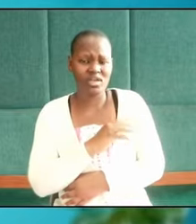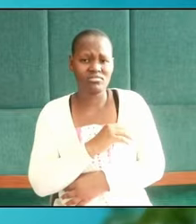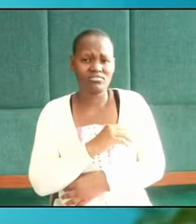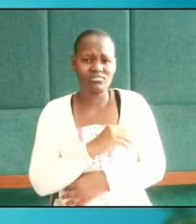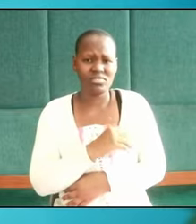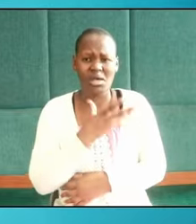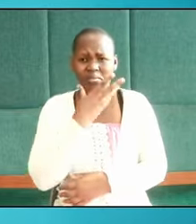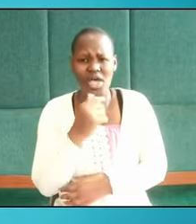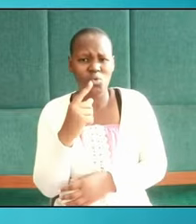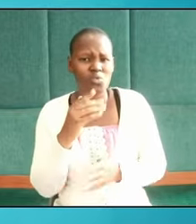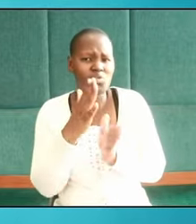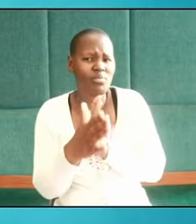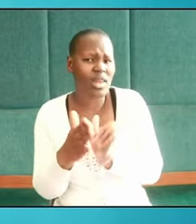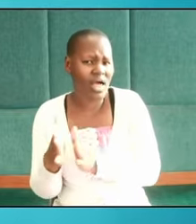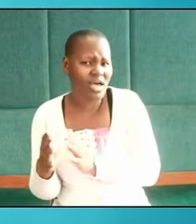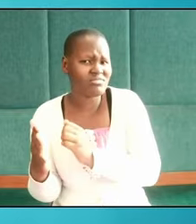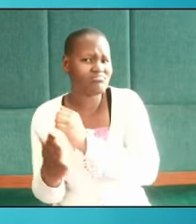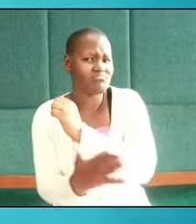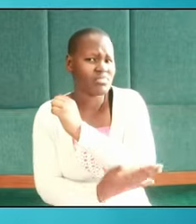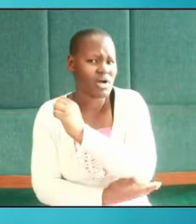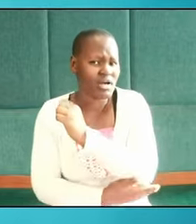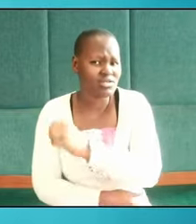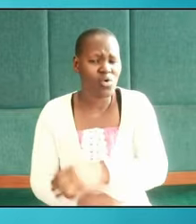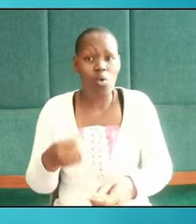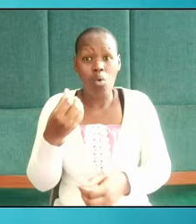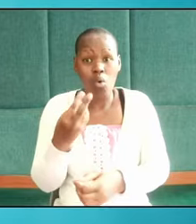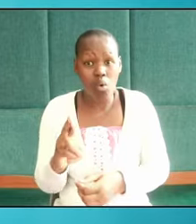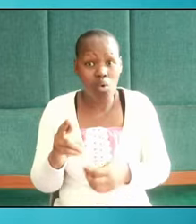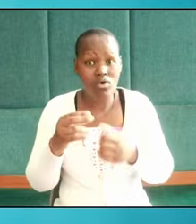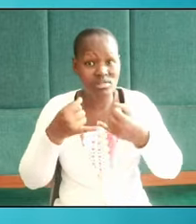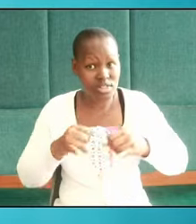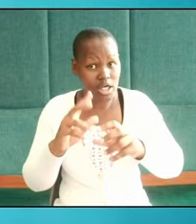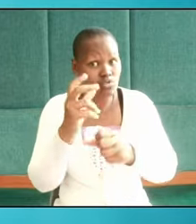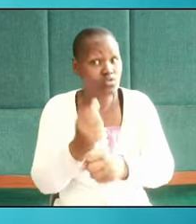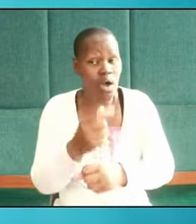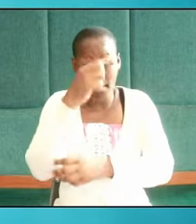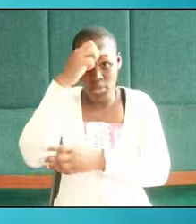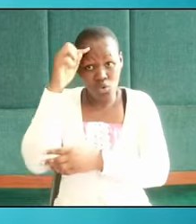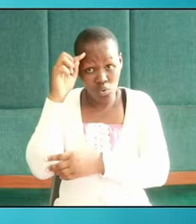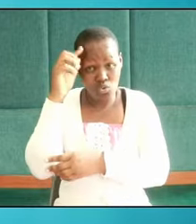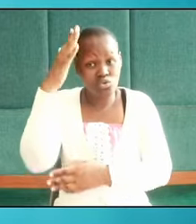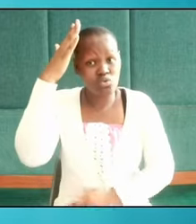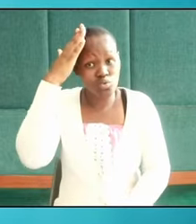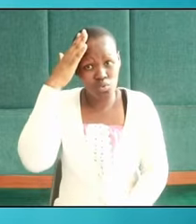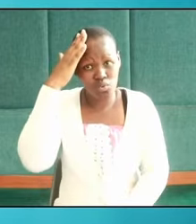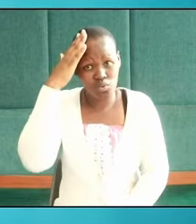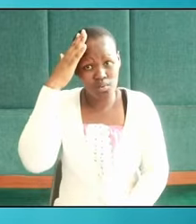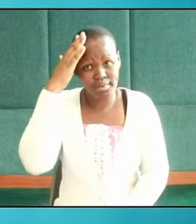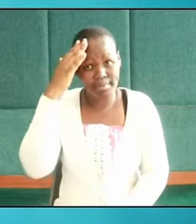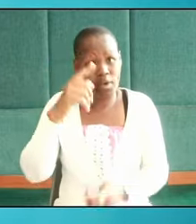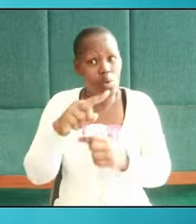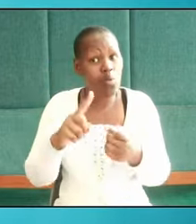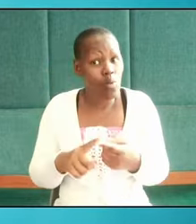may scheme or plan or try to do because they know when